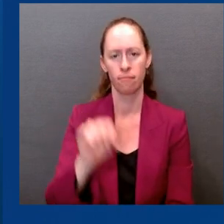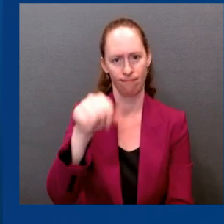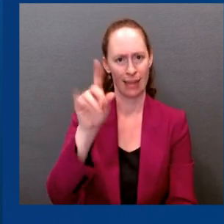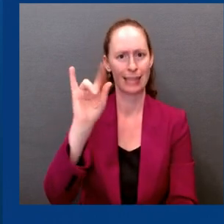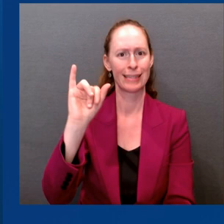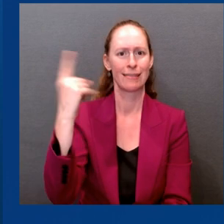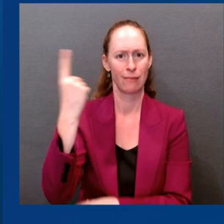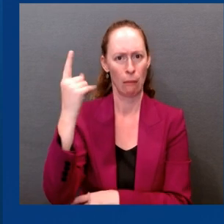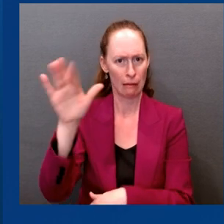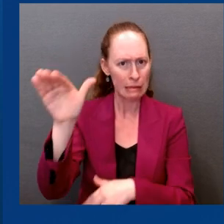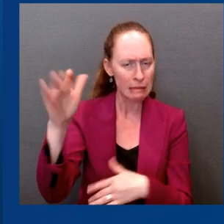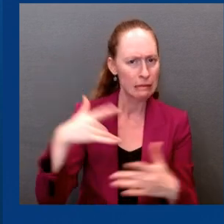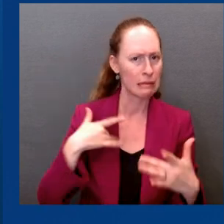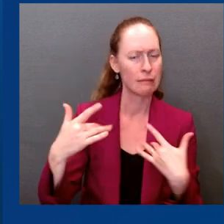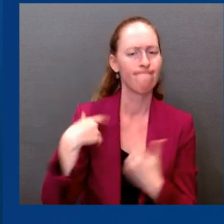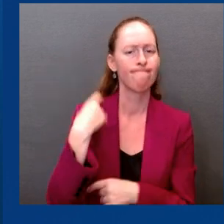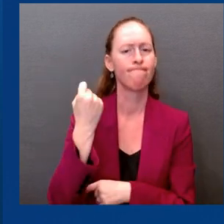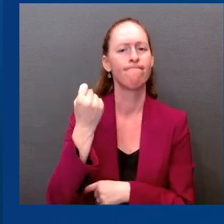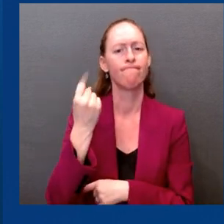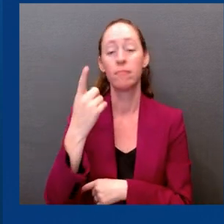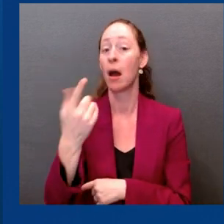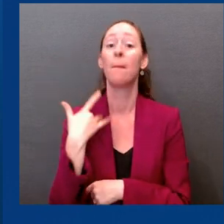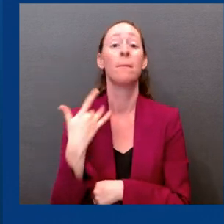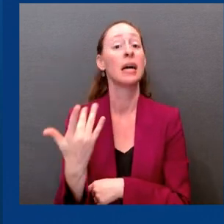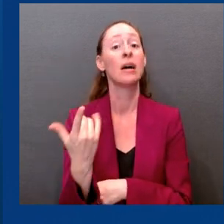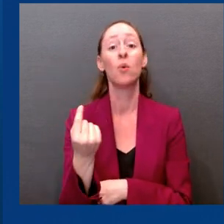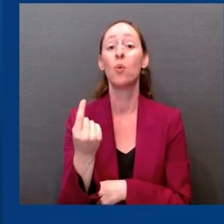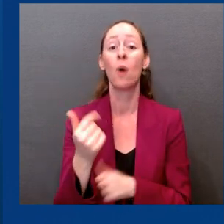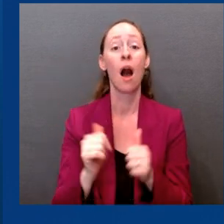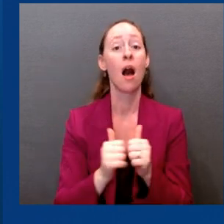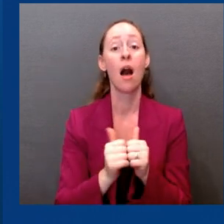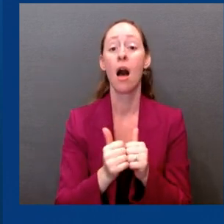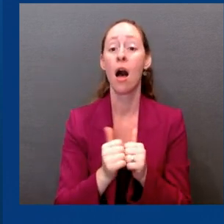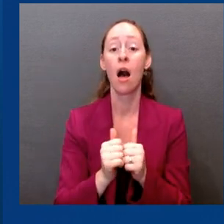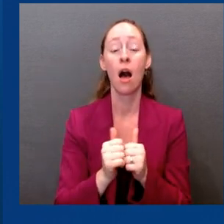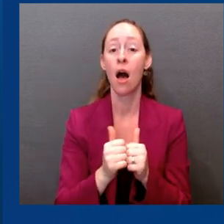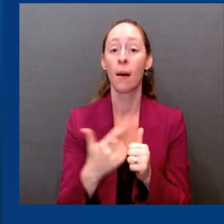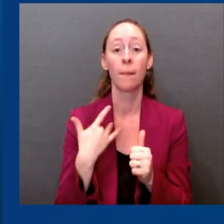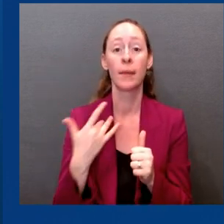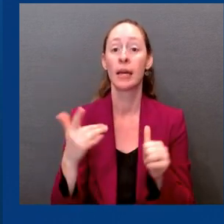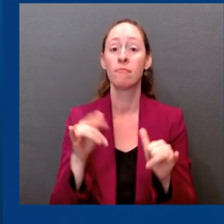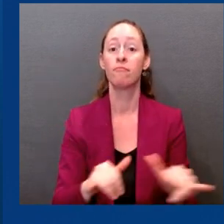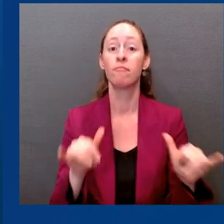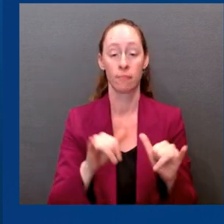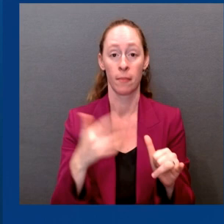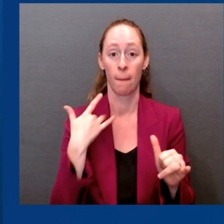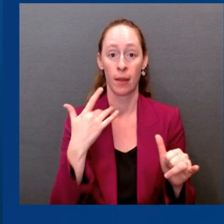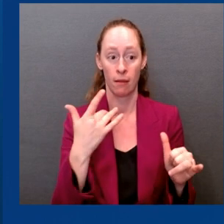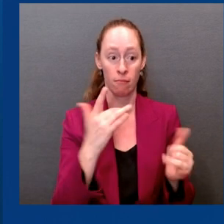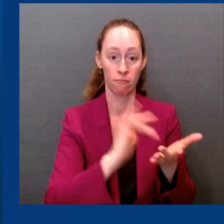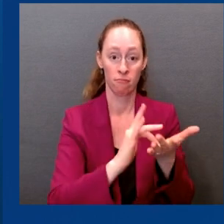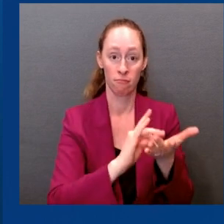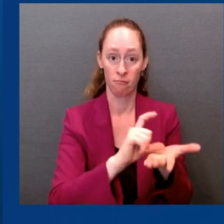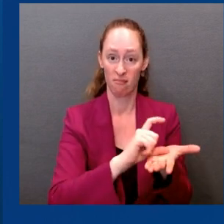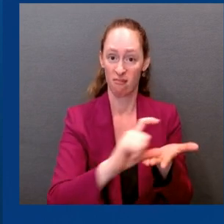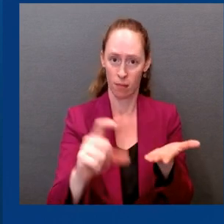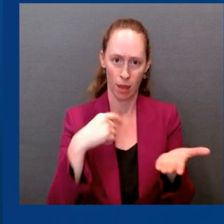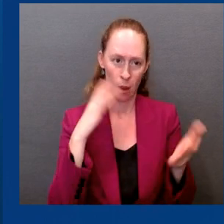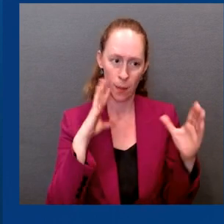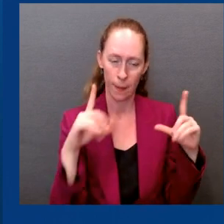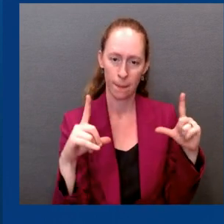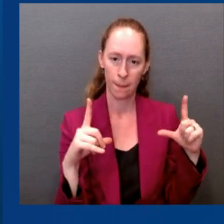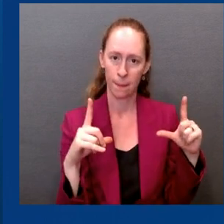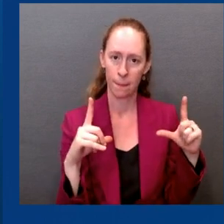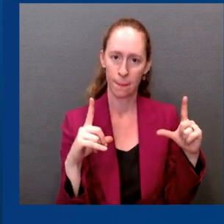close pictures of those bottle caps, doing all of that education that is needed, minimizing the amount of product that is on the shelf to minimize confusion,